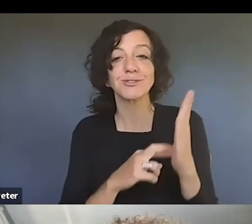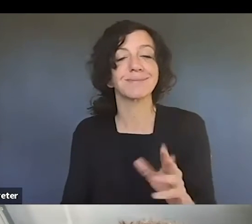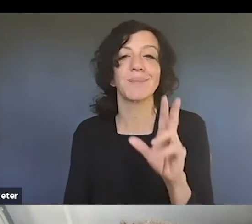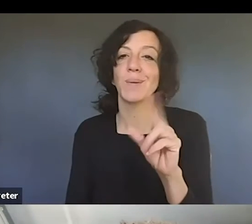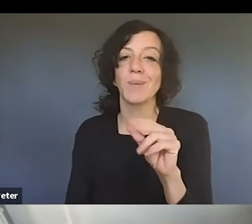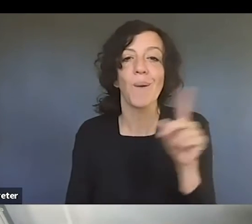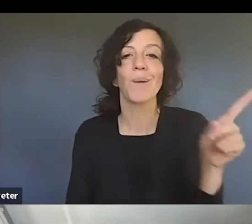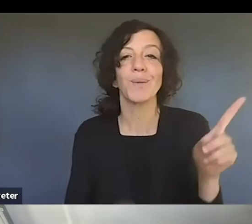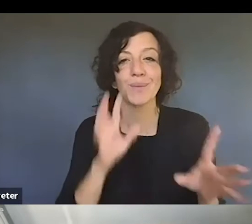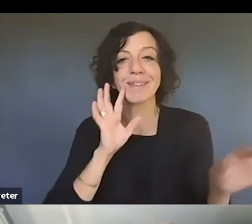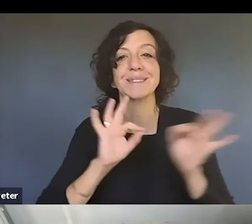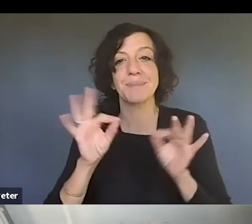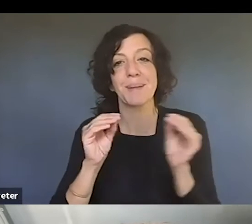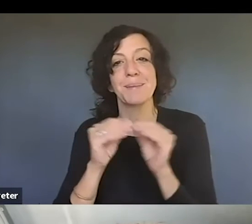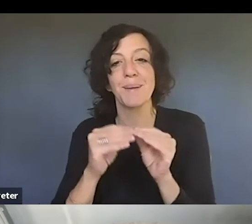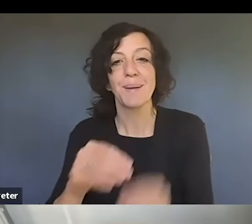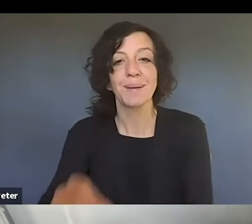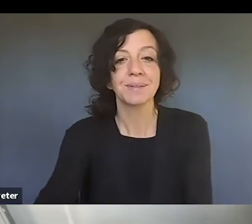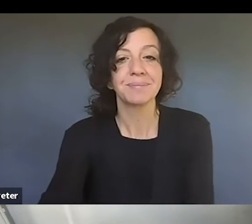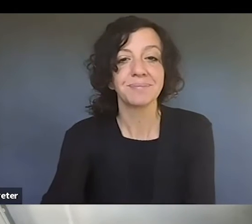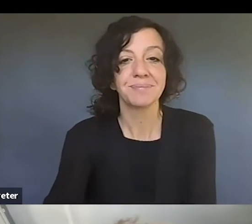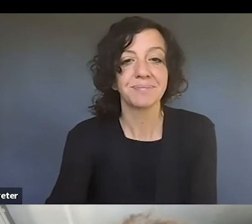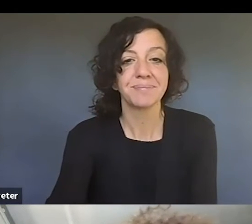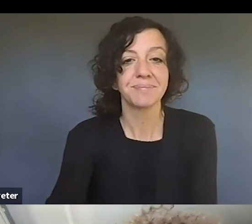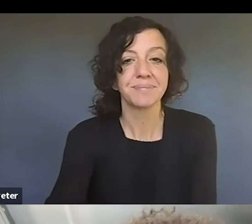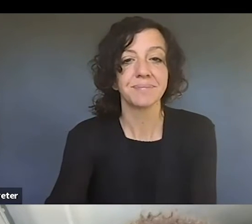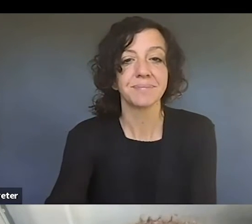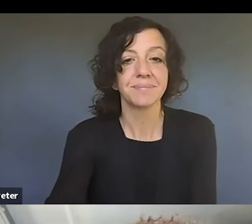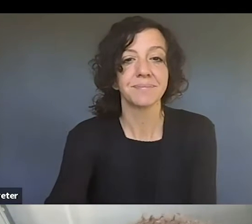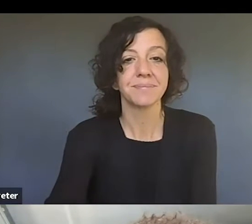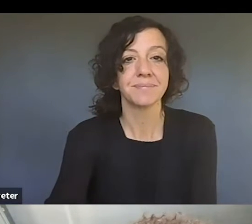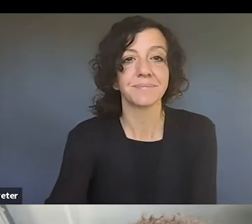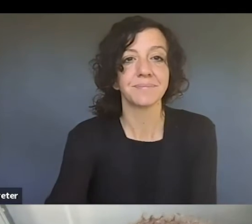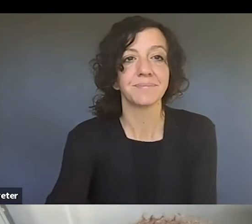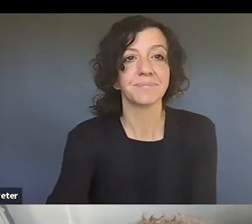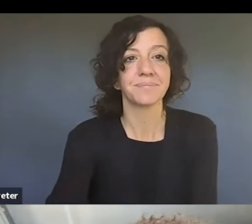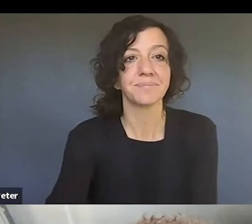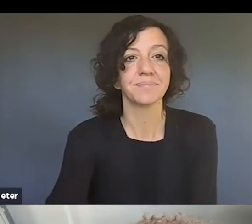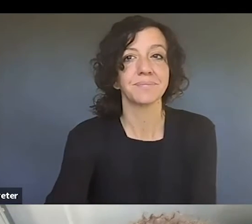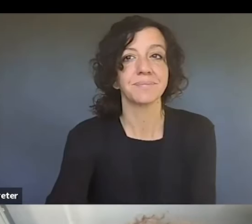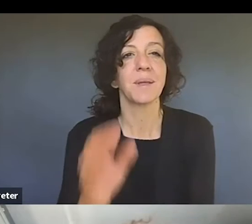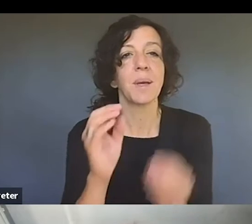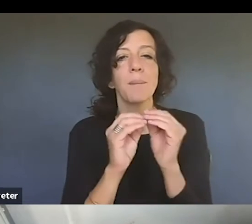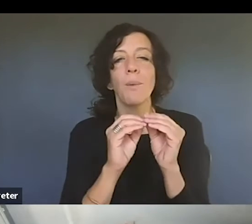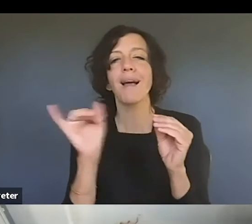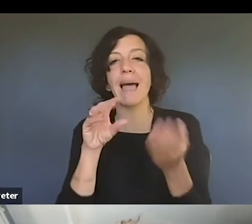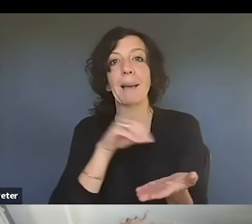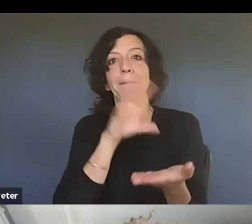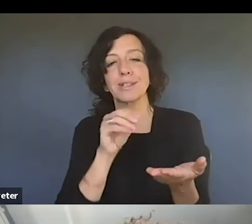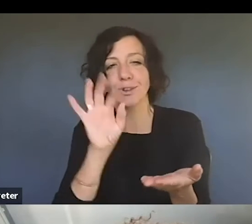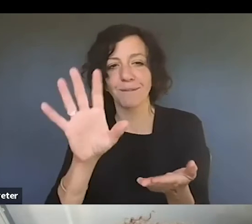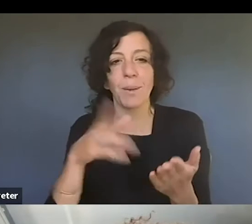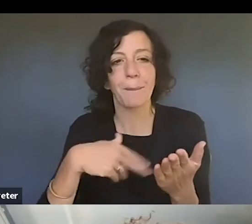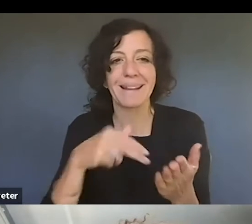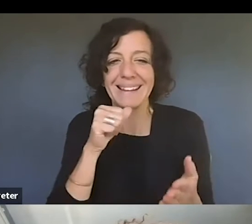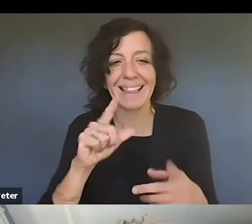she can tell you, uh, exactly what is required. Uh, more like an image of your painting, not the painting itself.